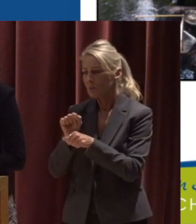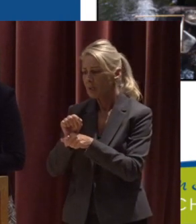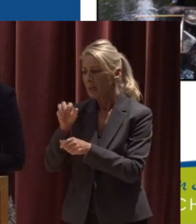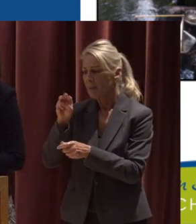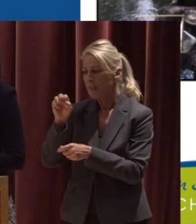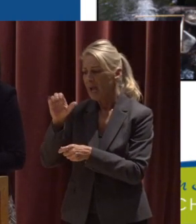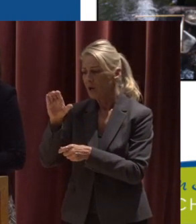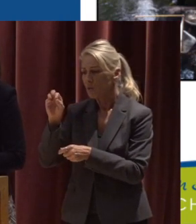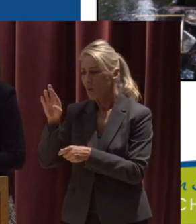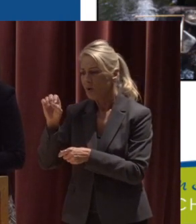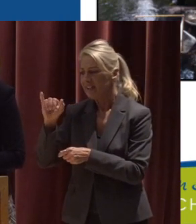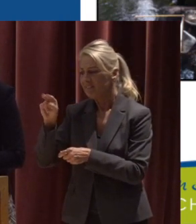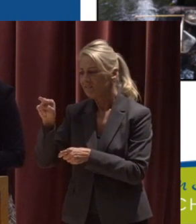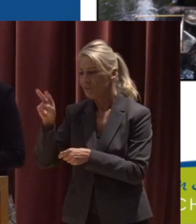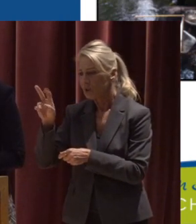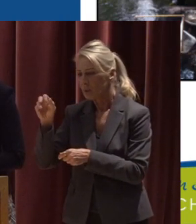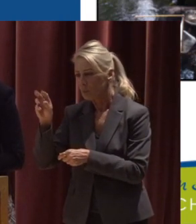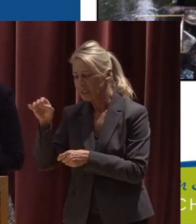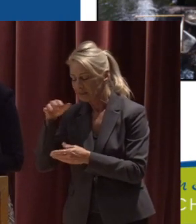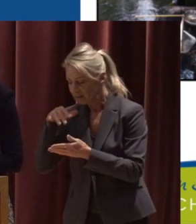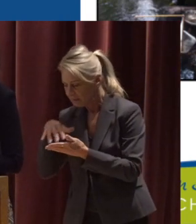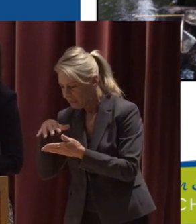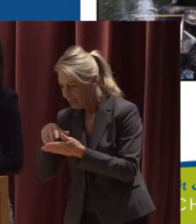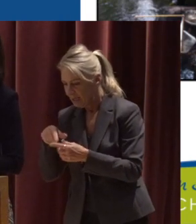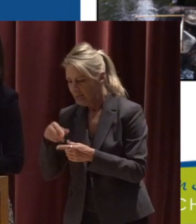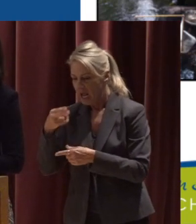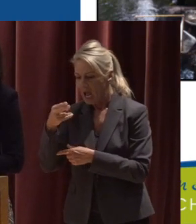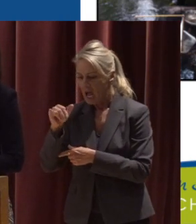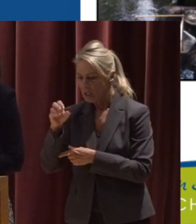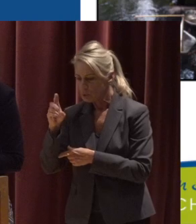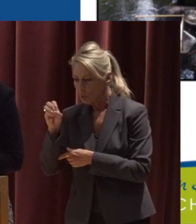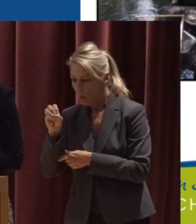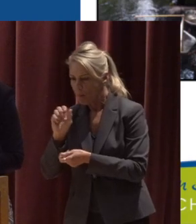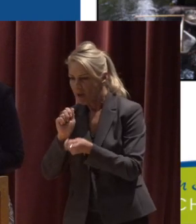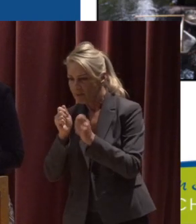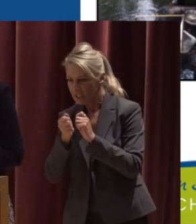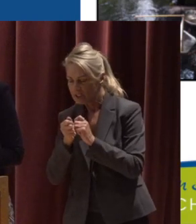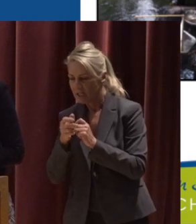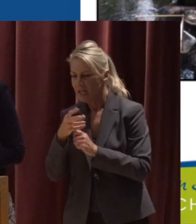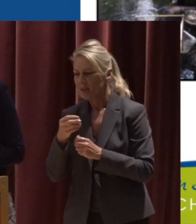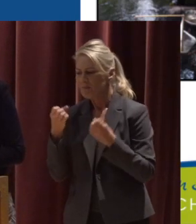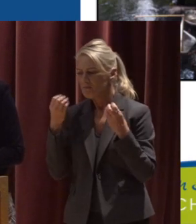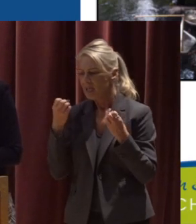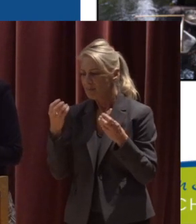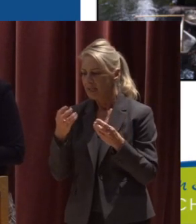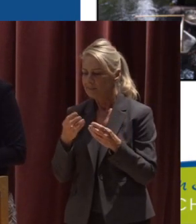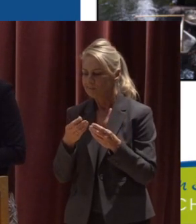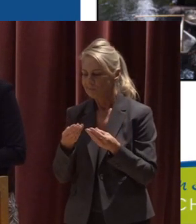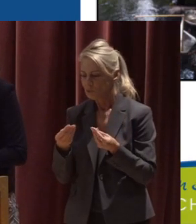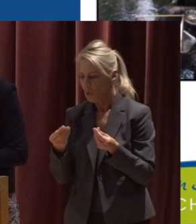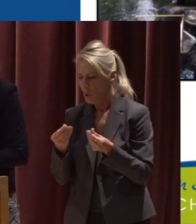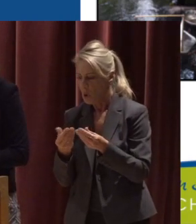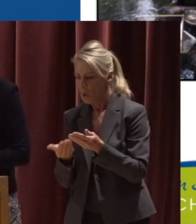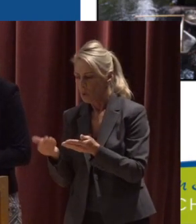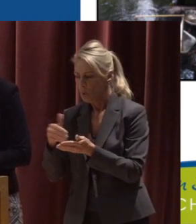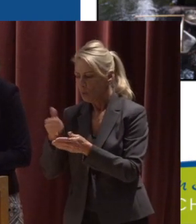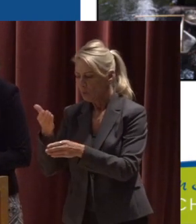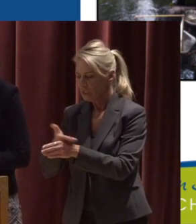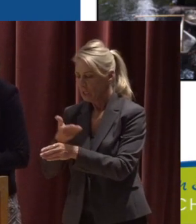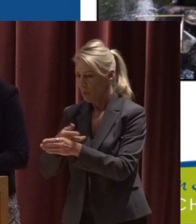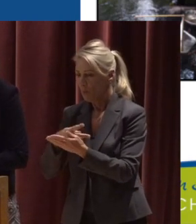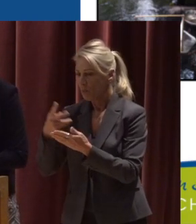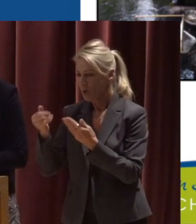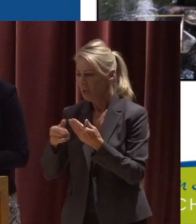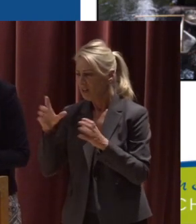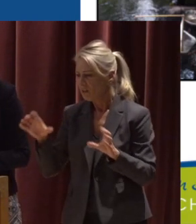invertebrate studies And helped with hydro modification studies And done a number of different bank restoration projects The stream crew has done a lot in 20